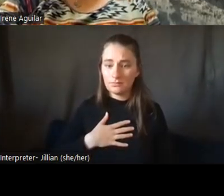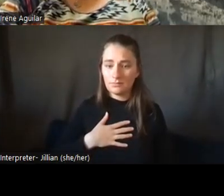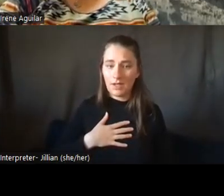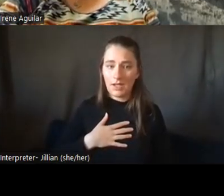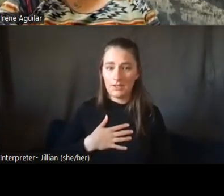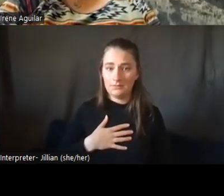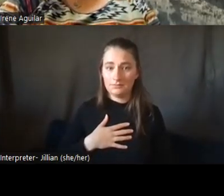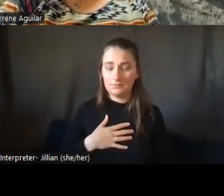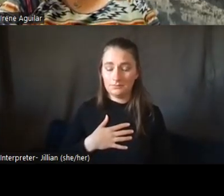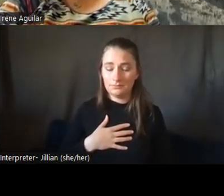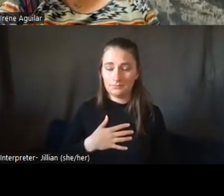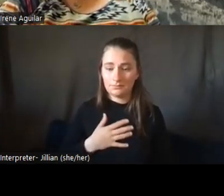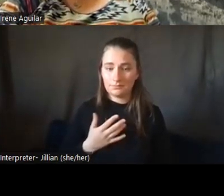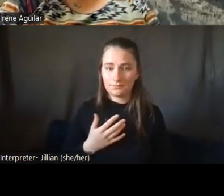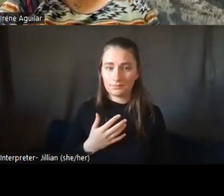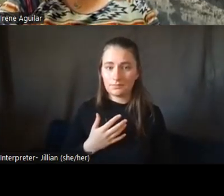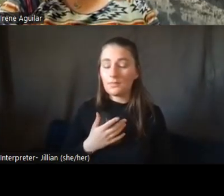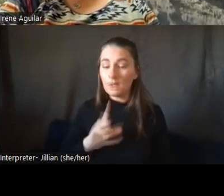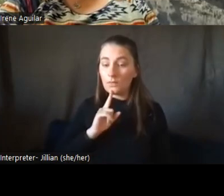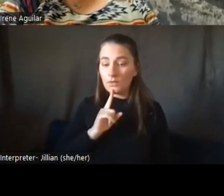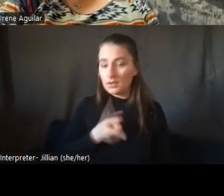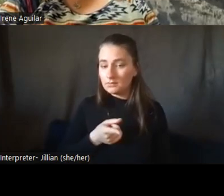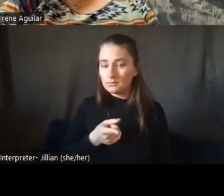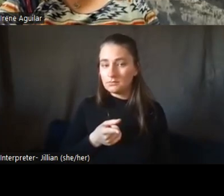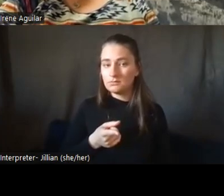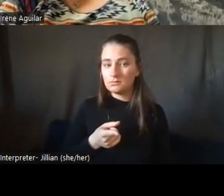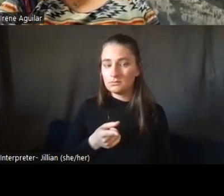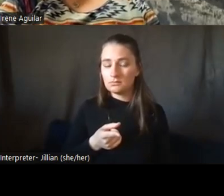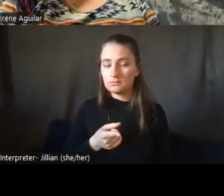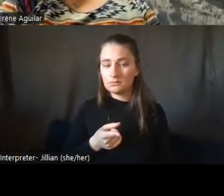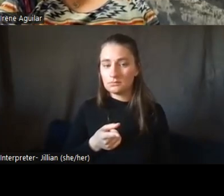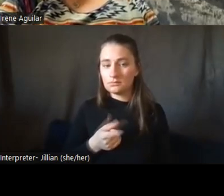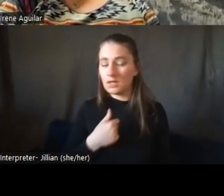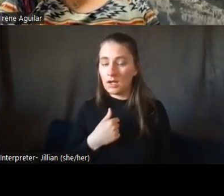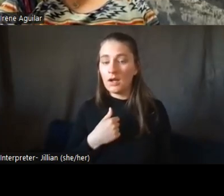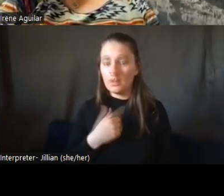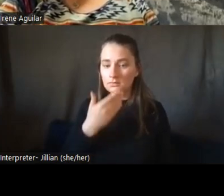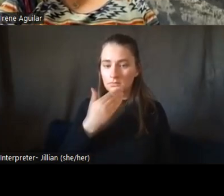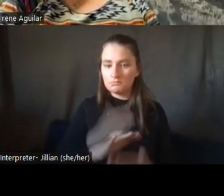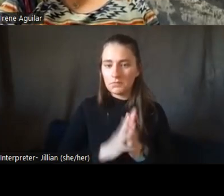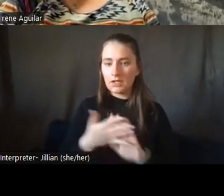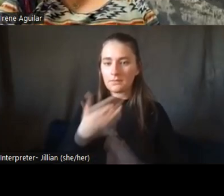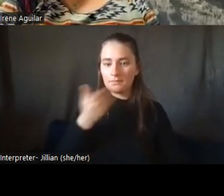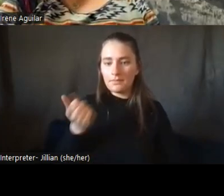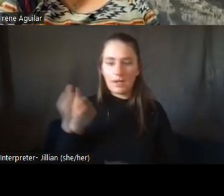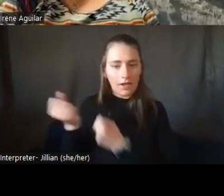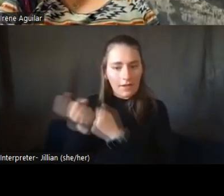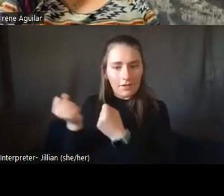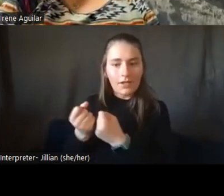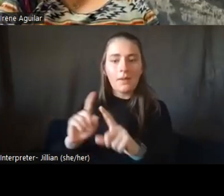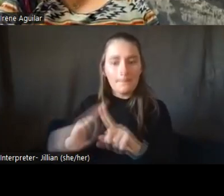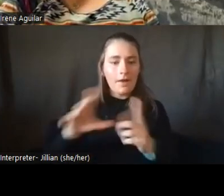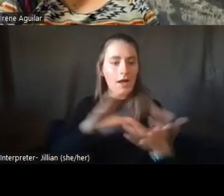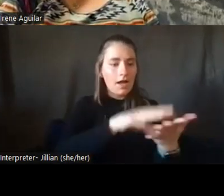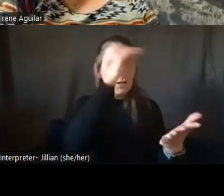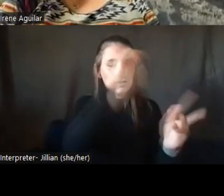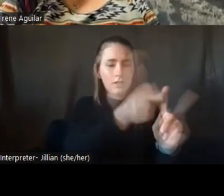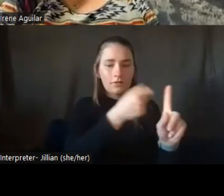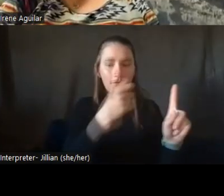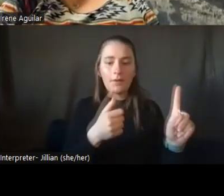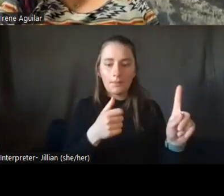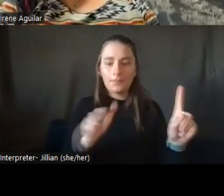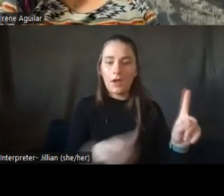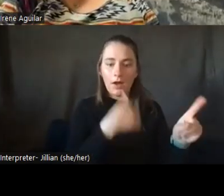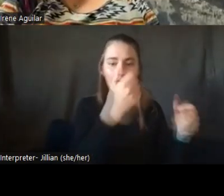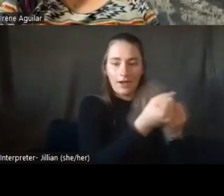and allowed me to not only be a better advocate, but learn from some amazing advocates in those populations.